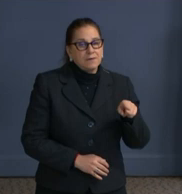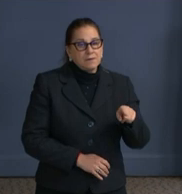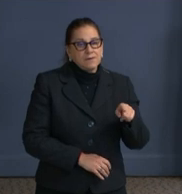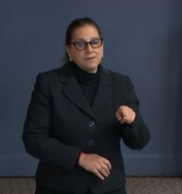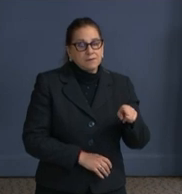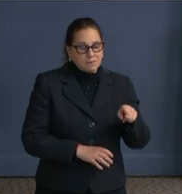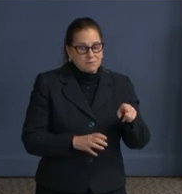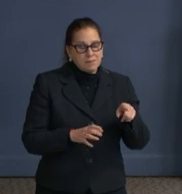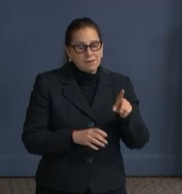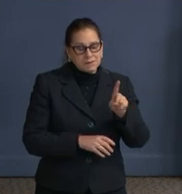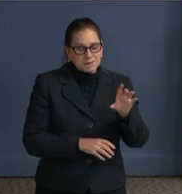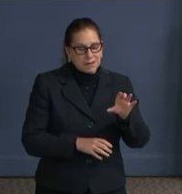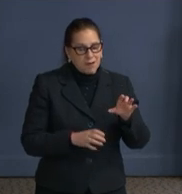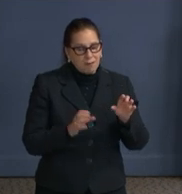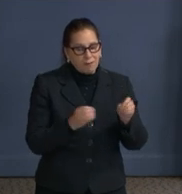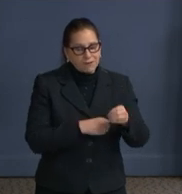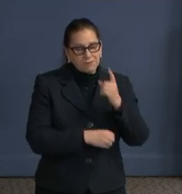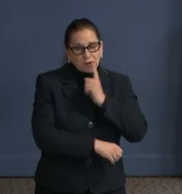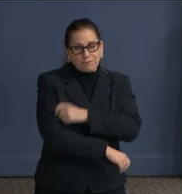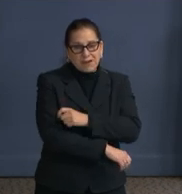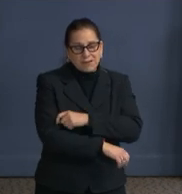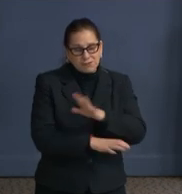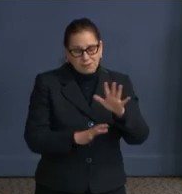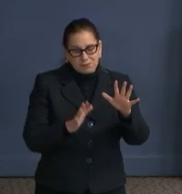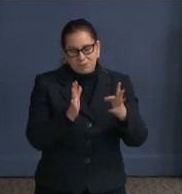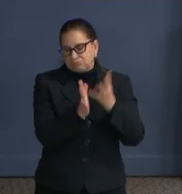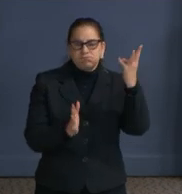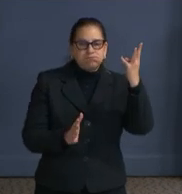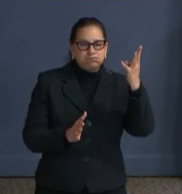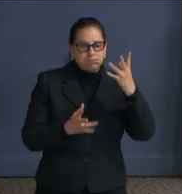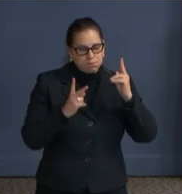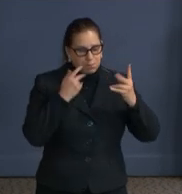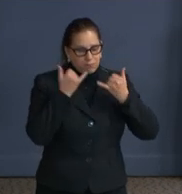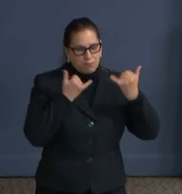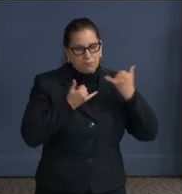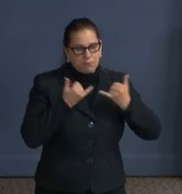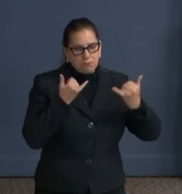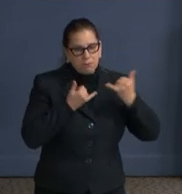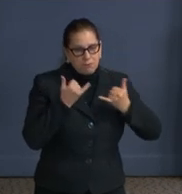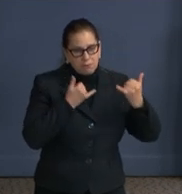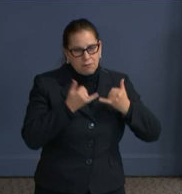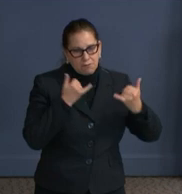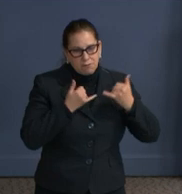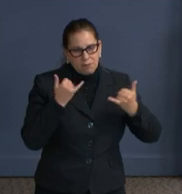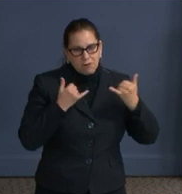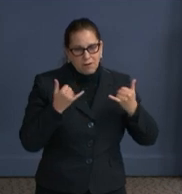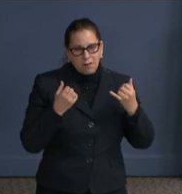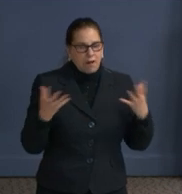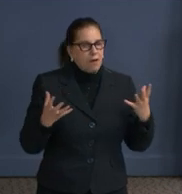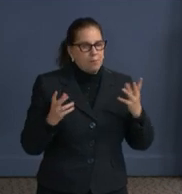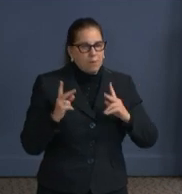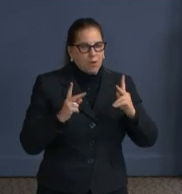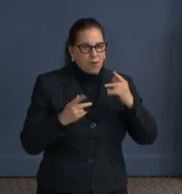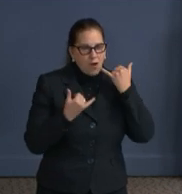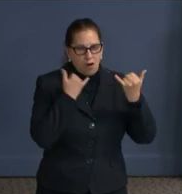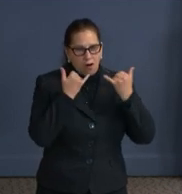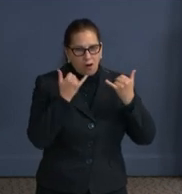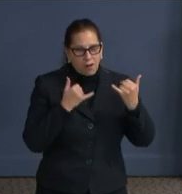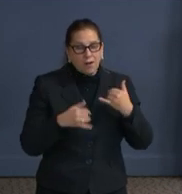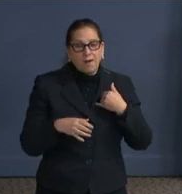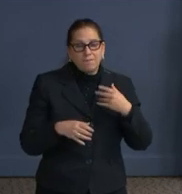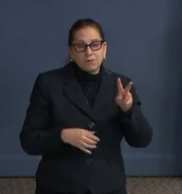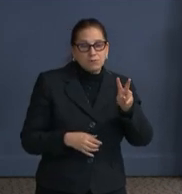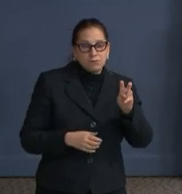mornings when appointments become available. So now up to 200 people are helping residents